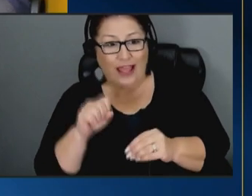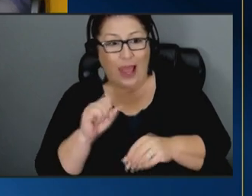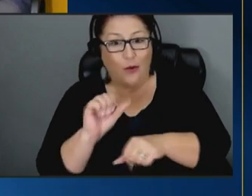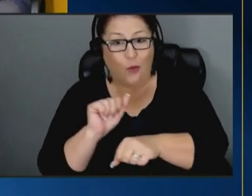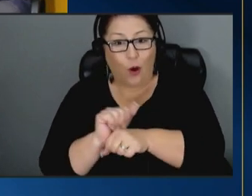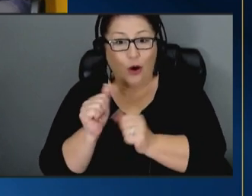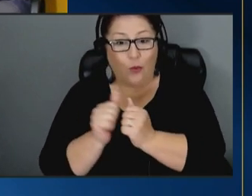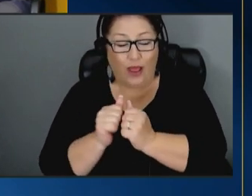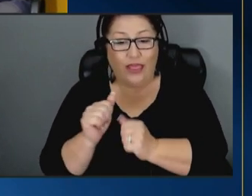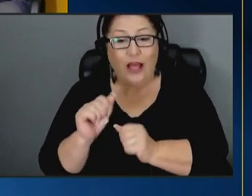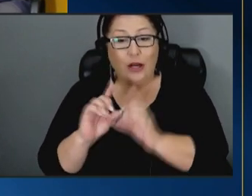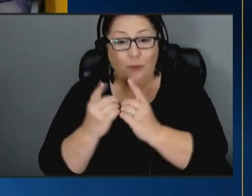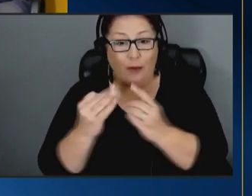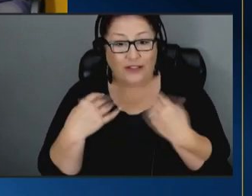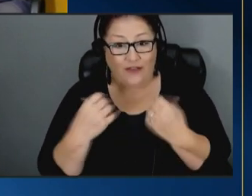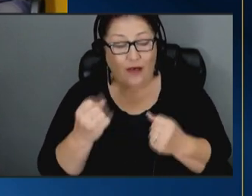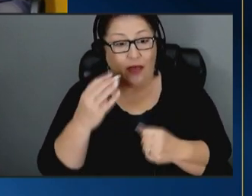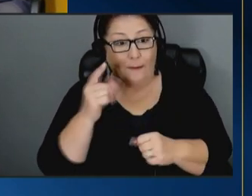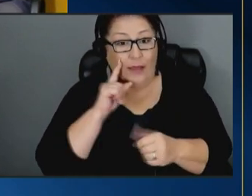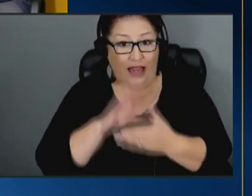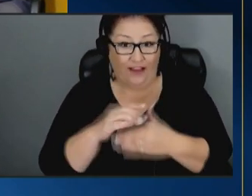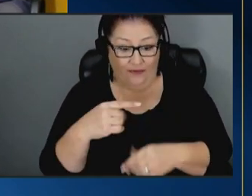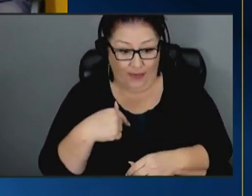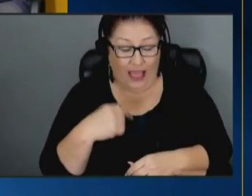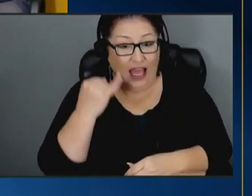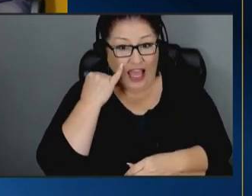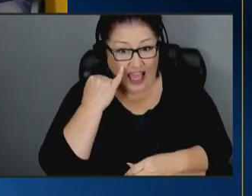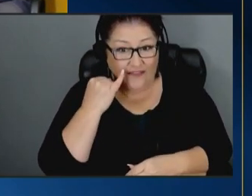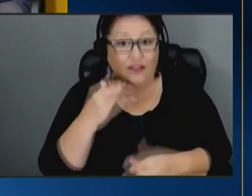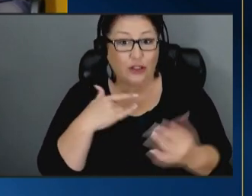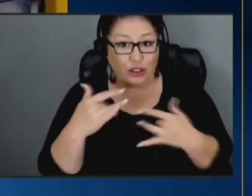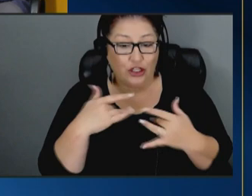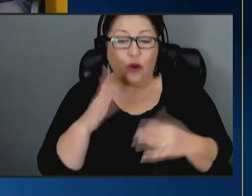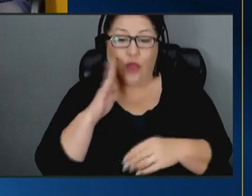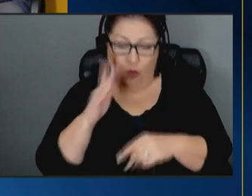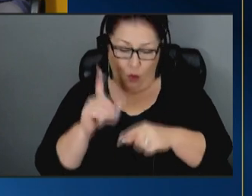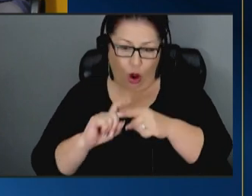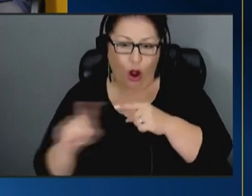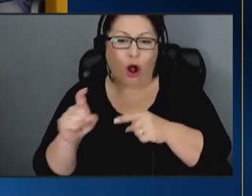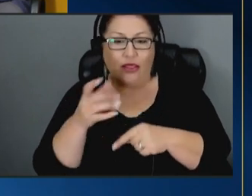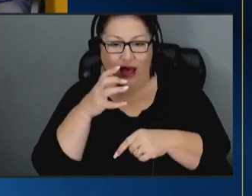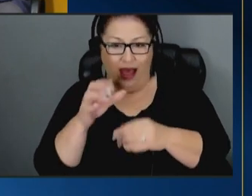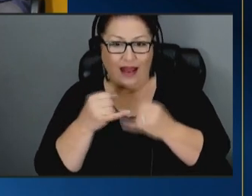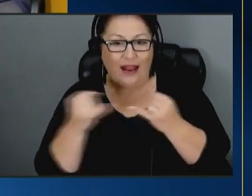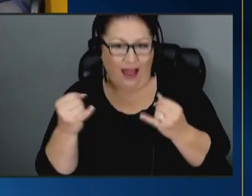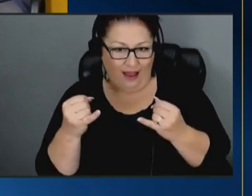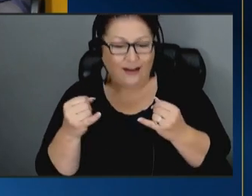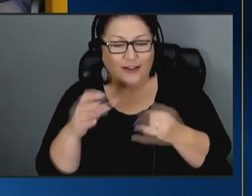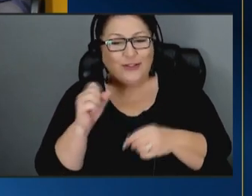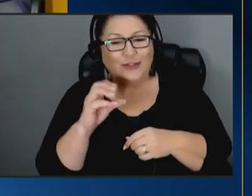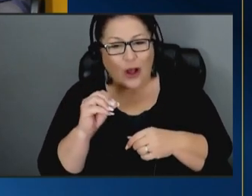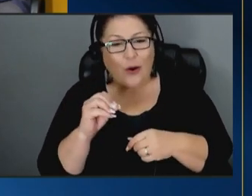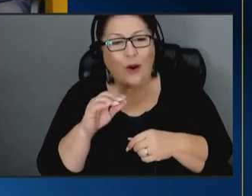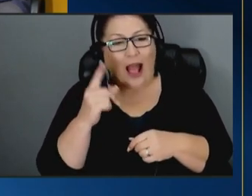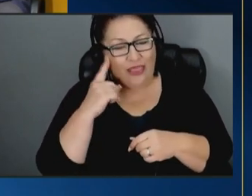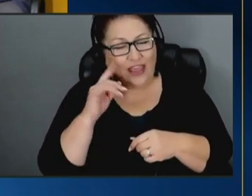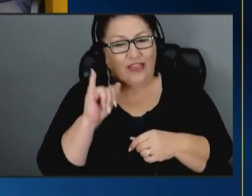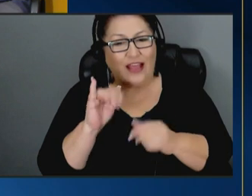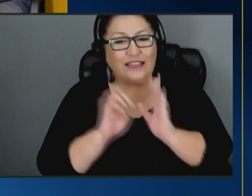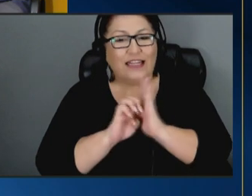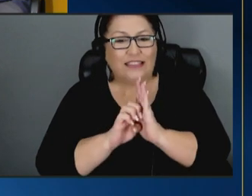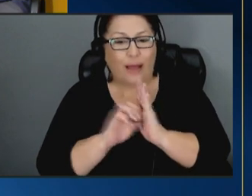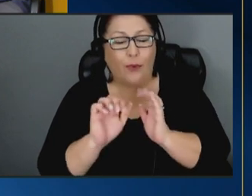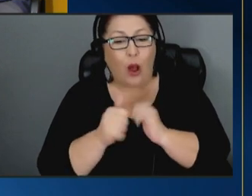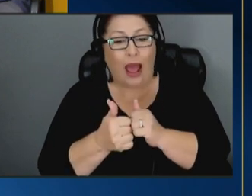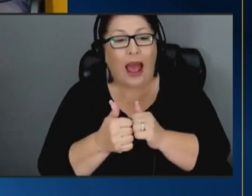me if there is concern they're going to call the hotline or essential intake to where we do so i think that's an example of how the public